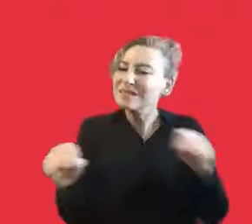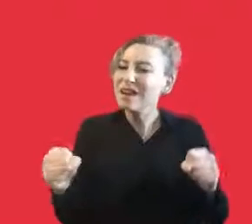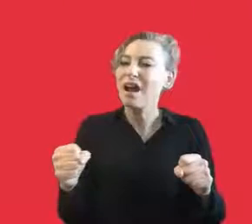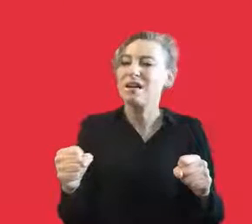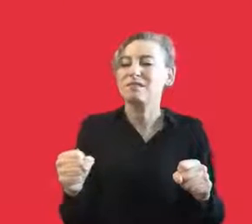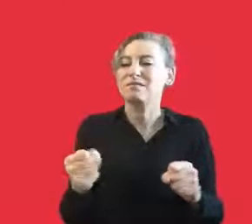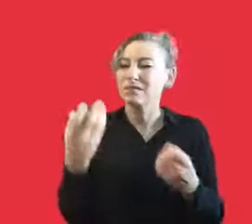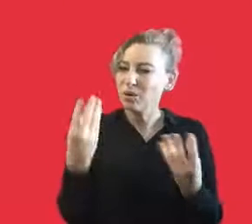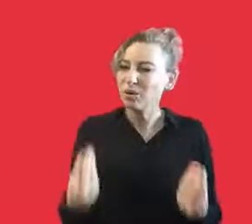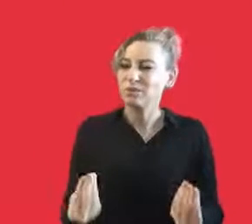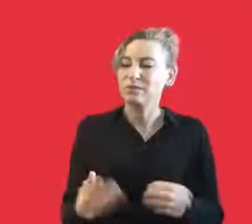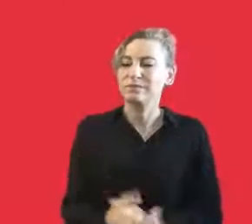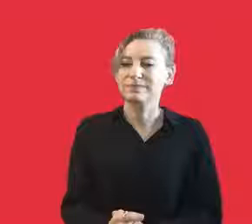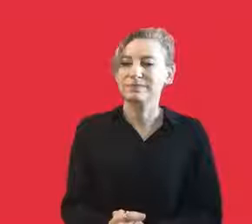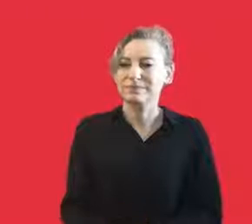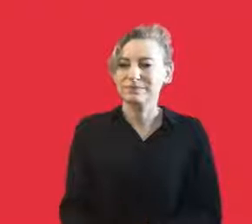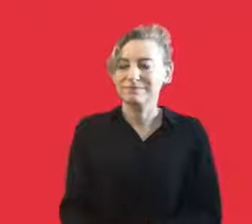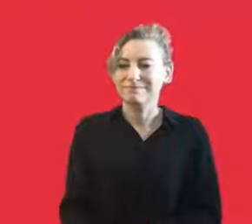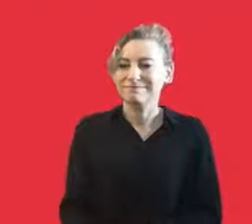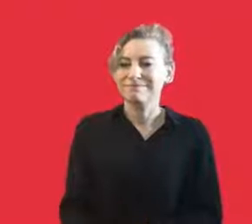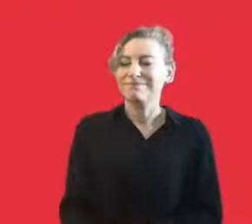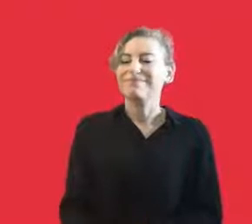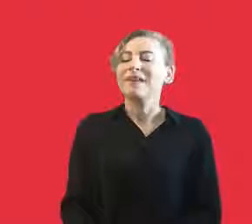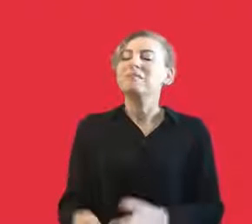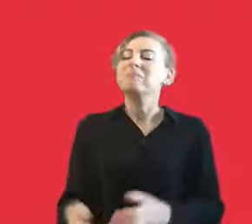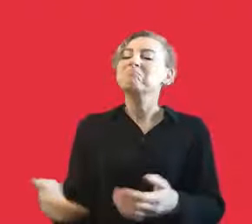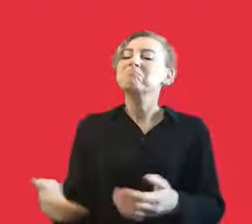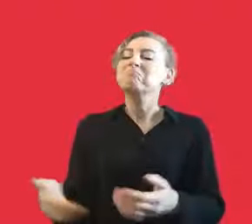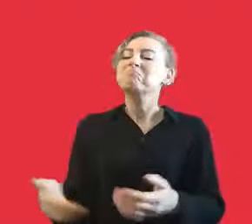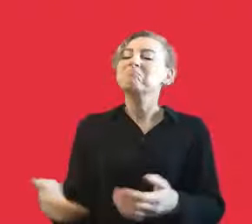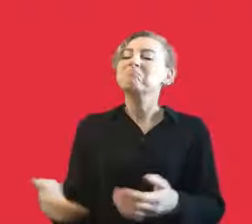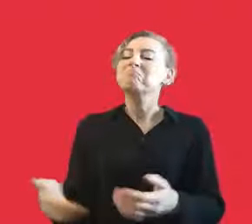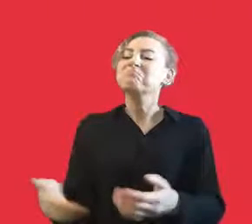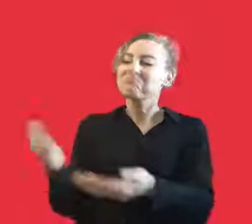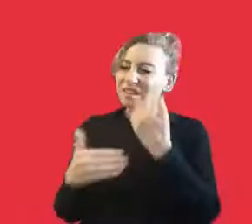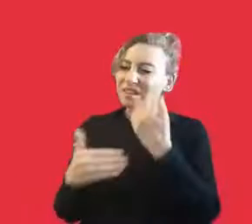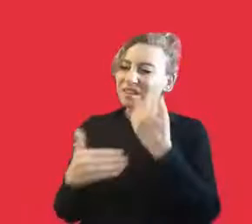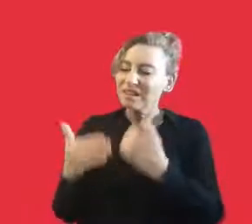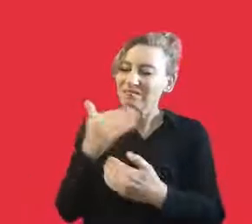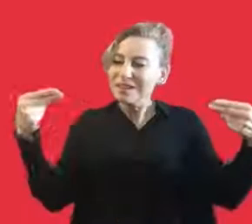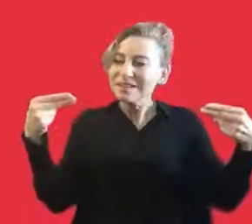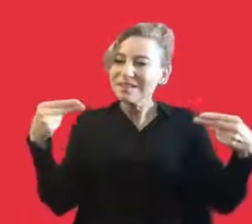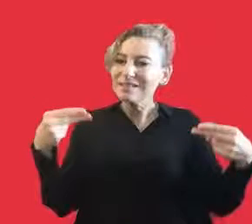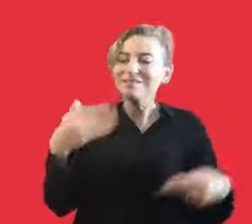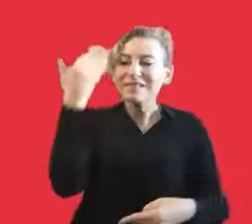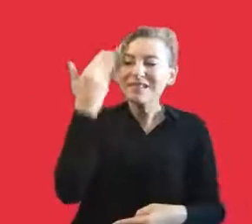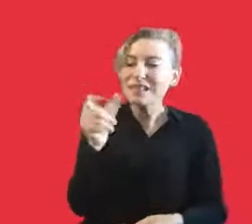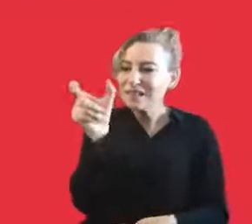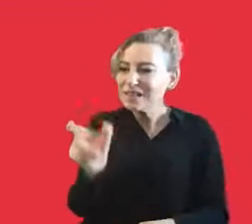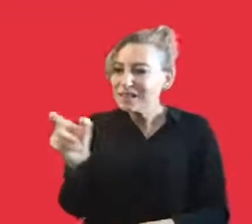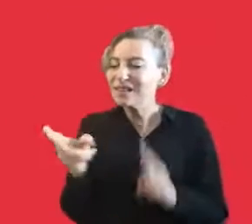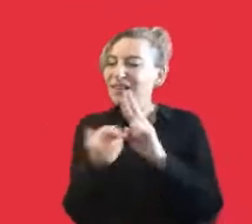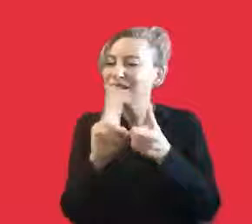hurting. It is damaging the area. For that reason, we have to take certain actions. And the volunteerism